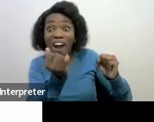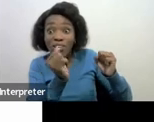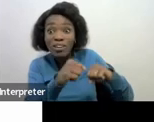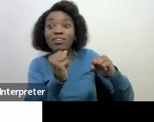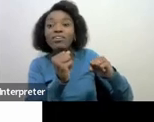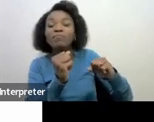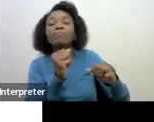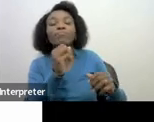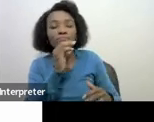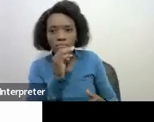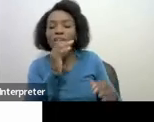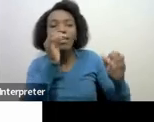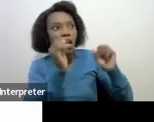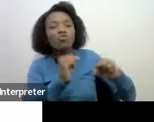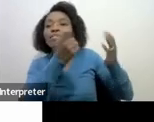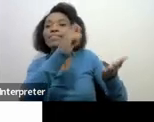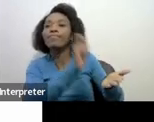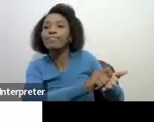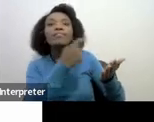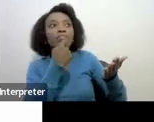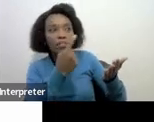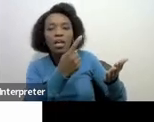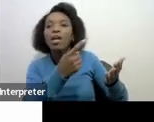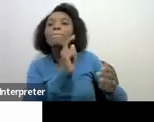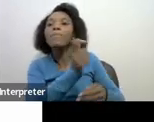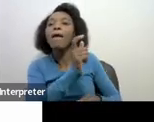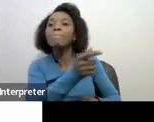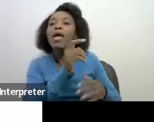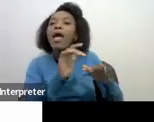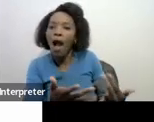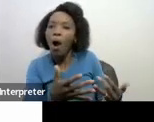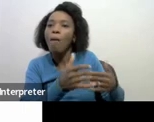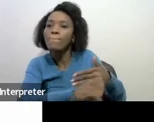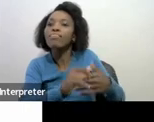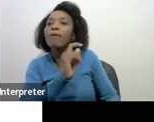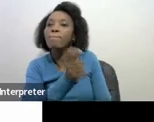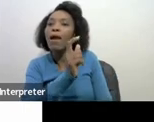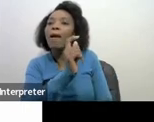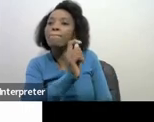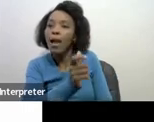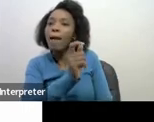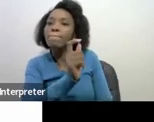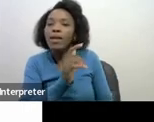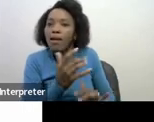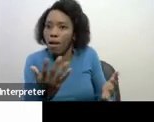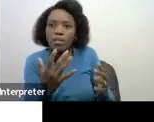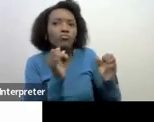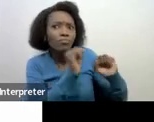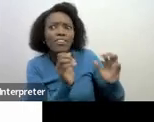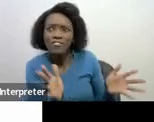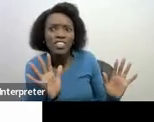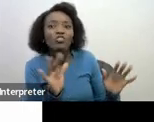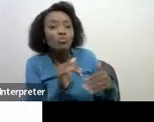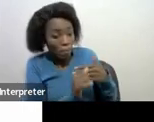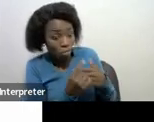we will have agreed inside of payment terms that you are committing to pay us this much on month one month two